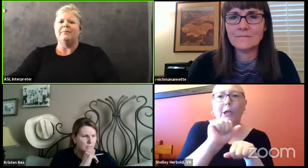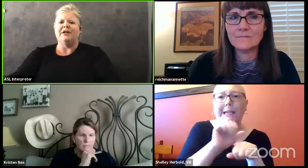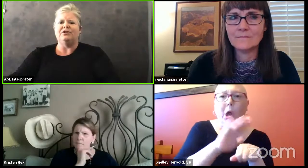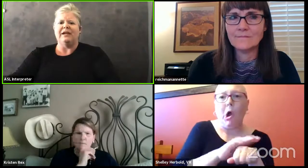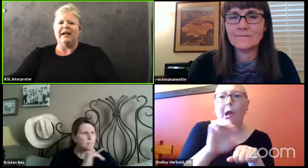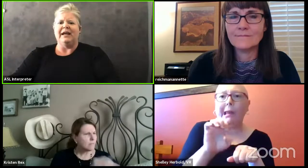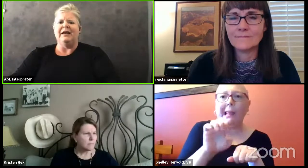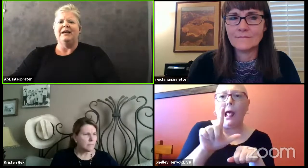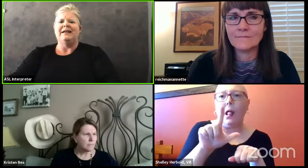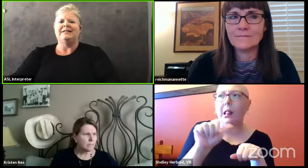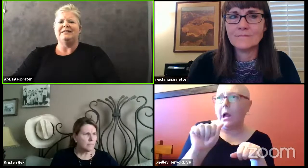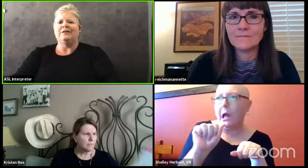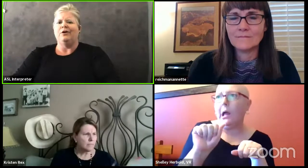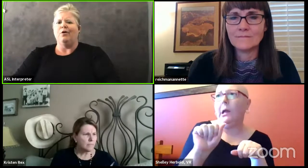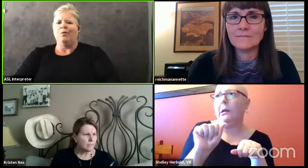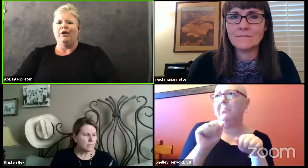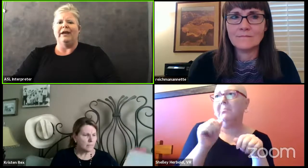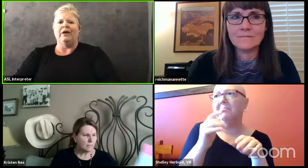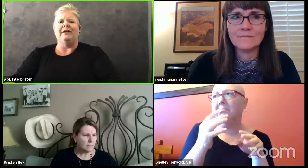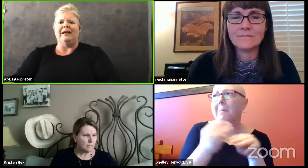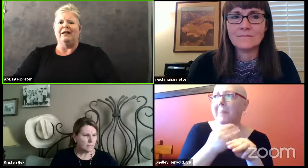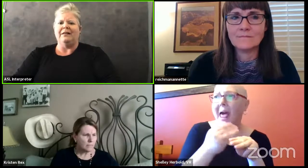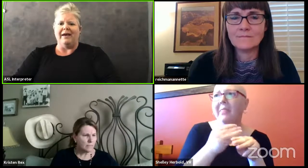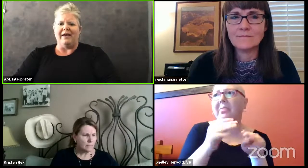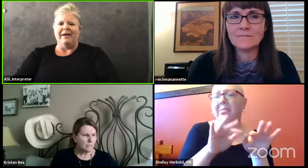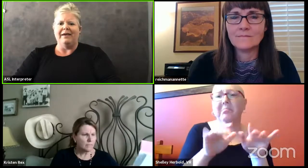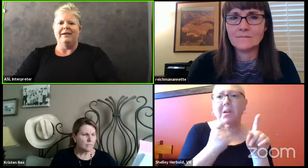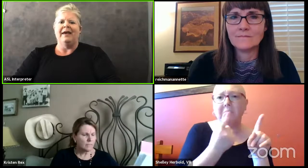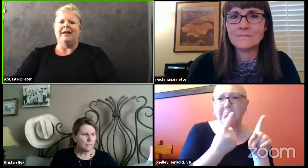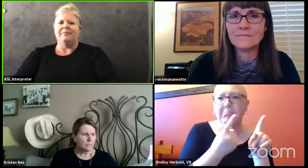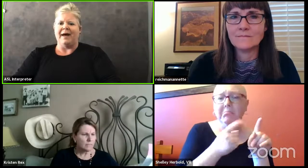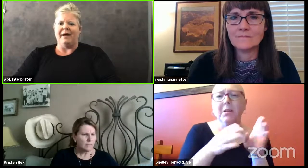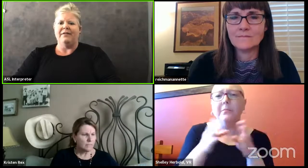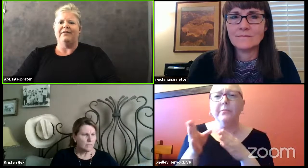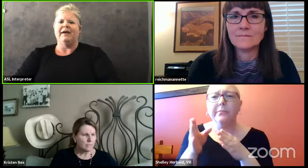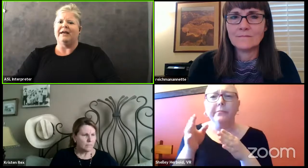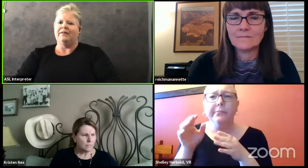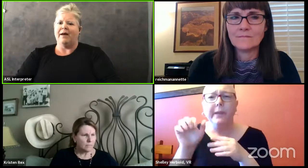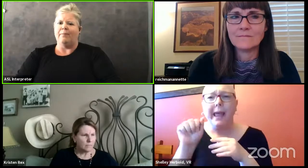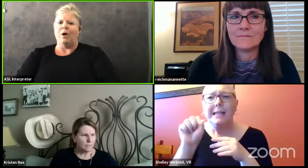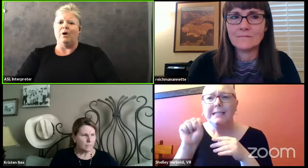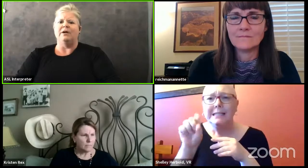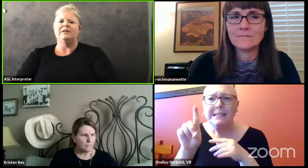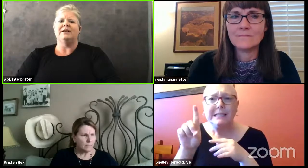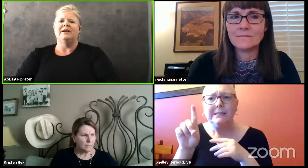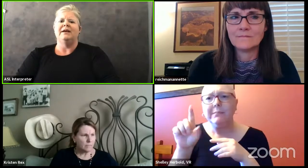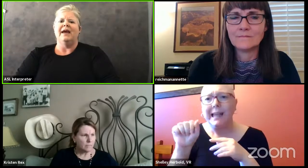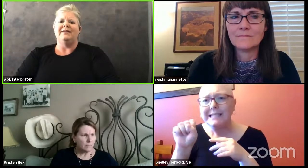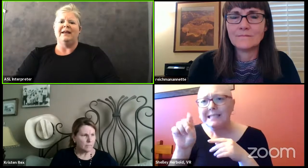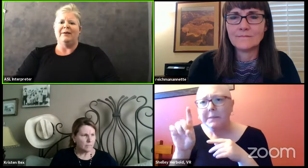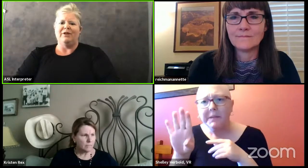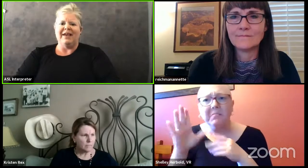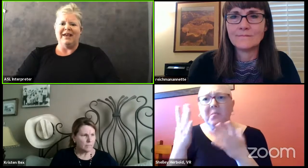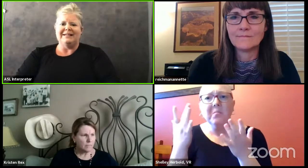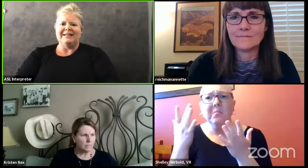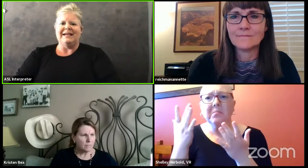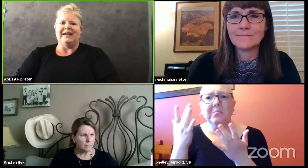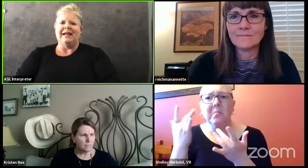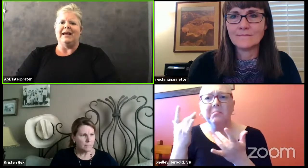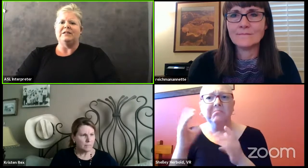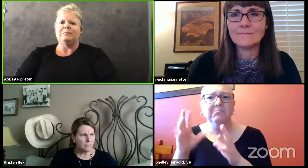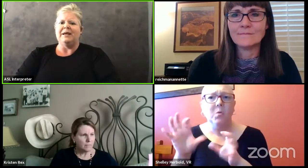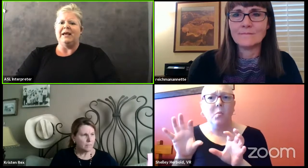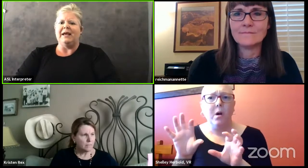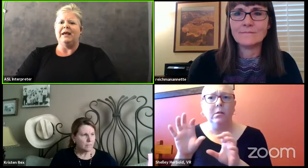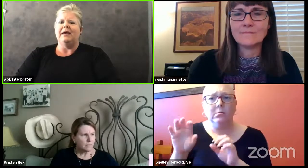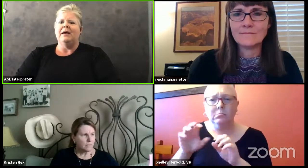elementary is still working on ela and math i get that part and then with asd